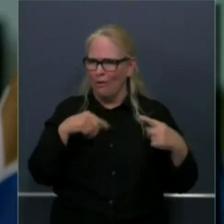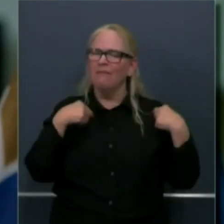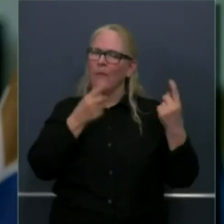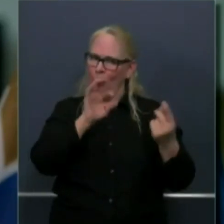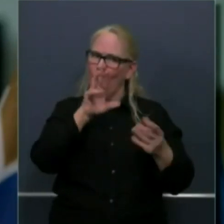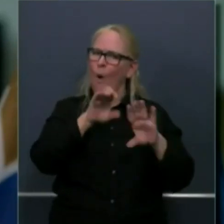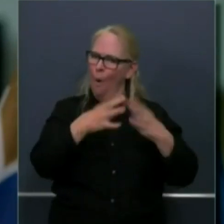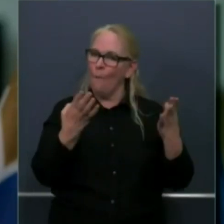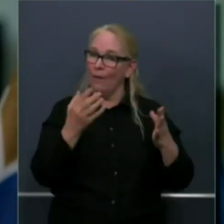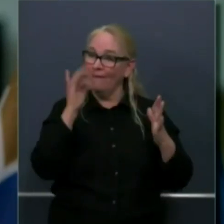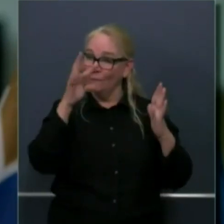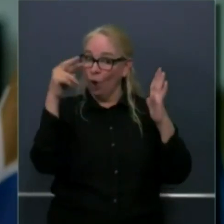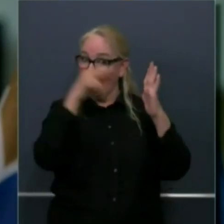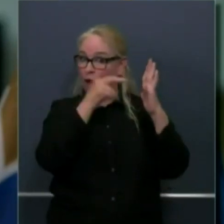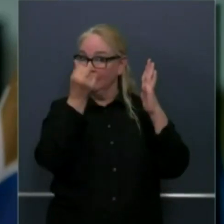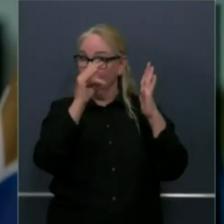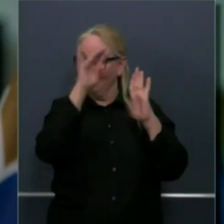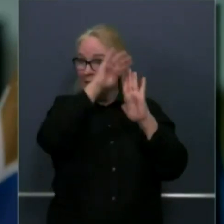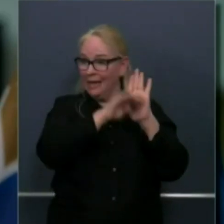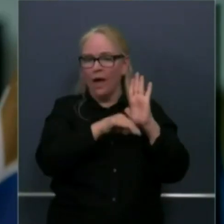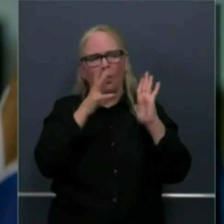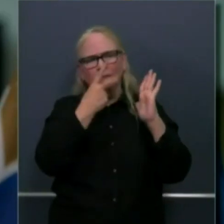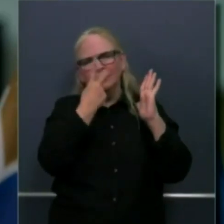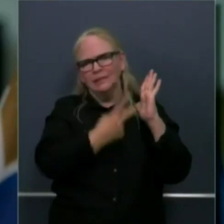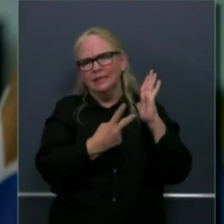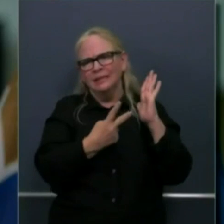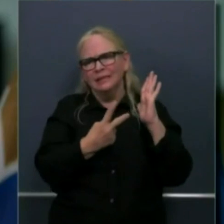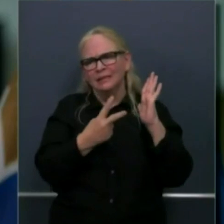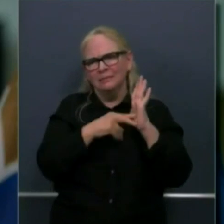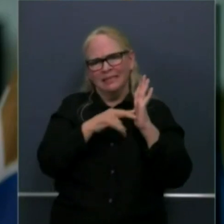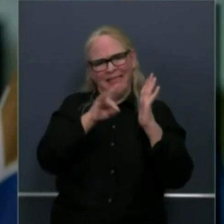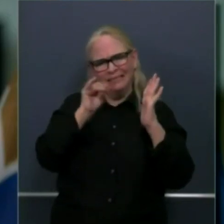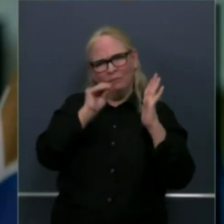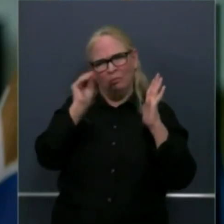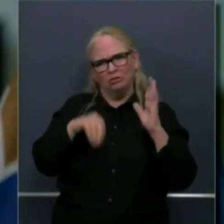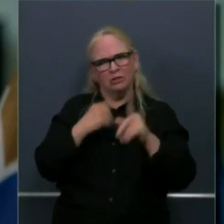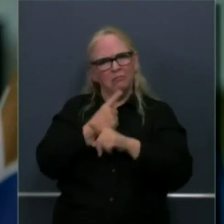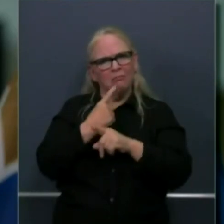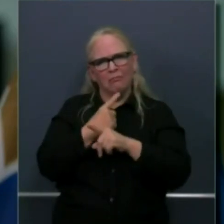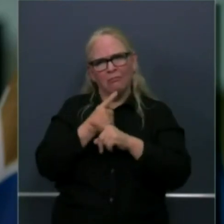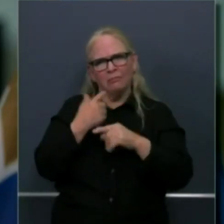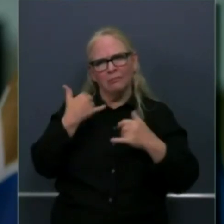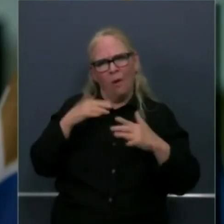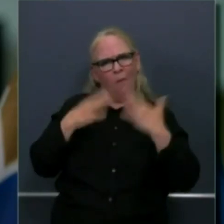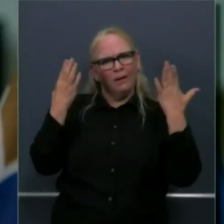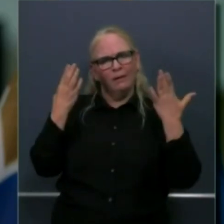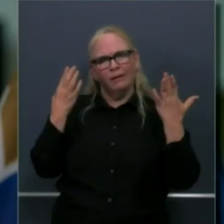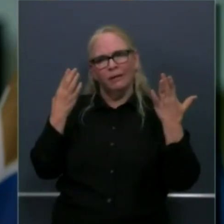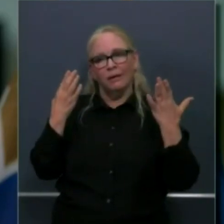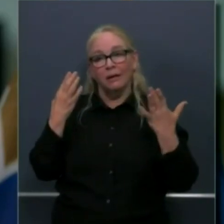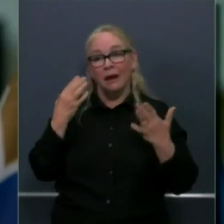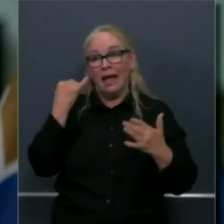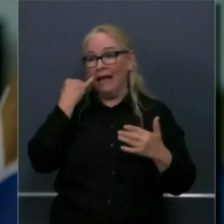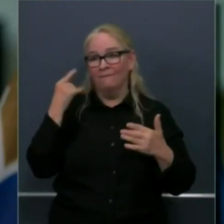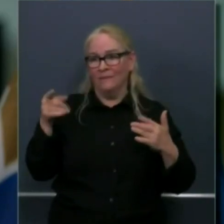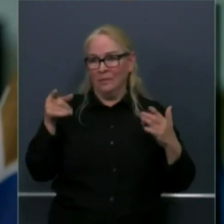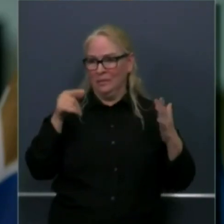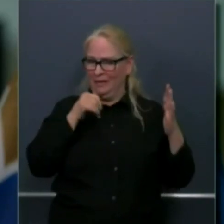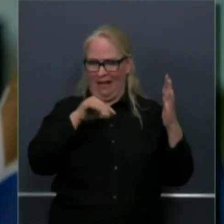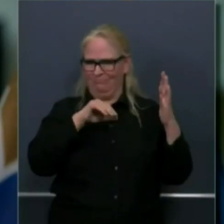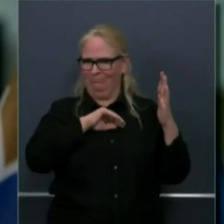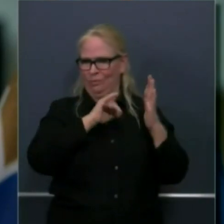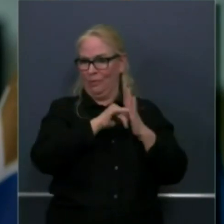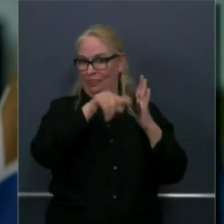you're now north of 70%. And happy if you are not satisfied with what you see on the covid19